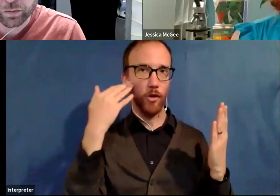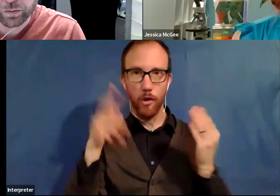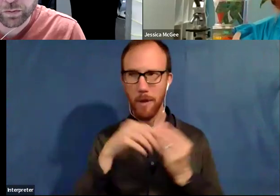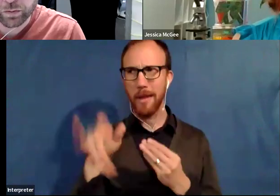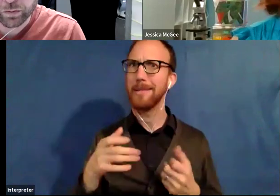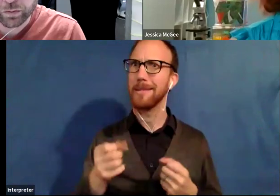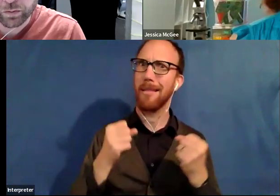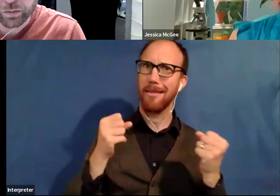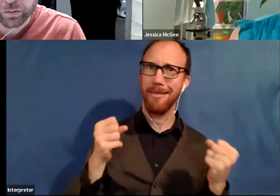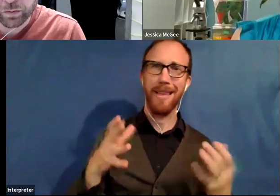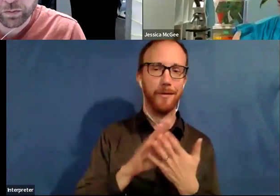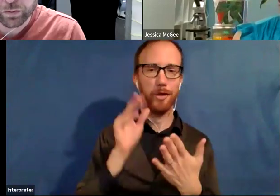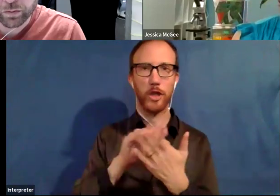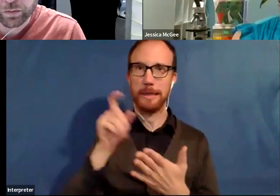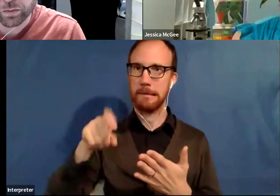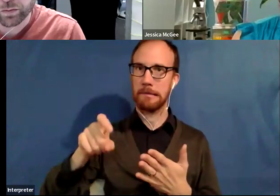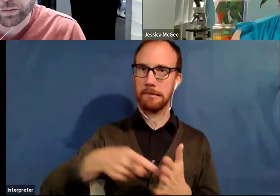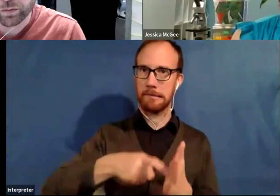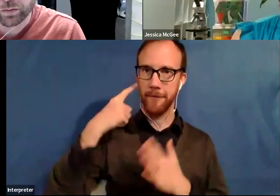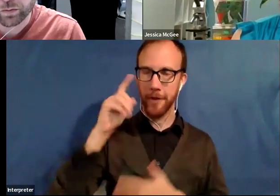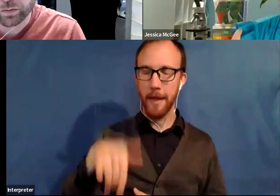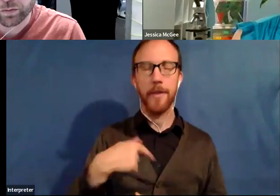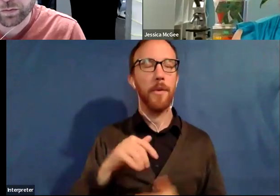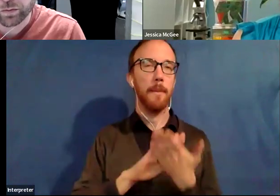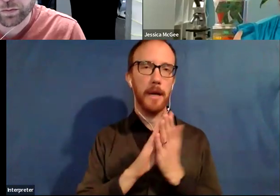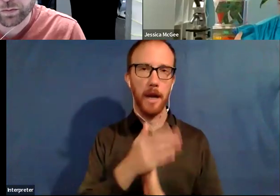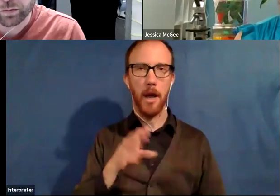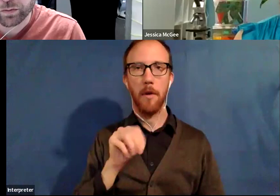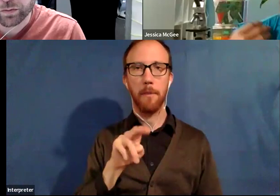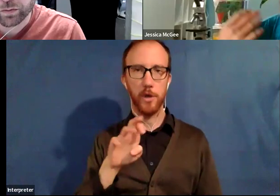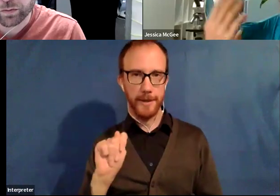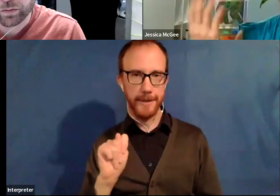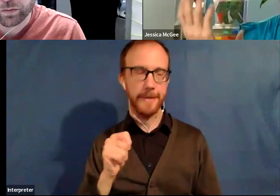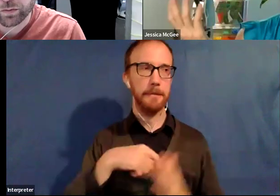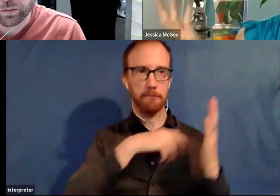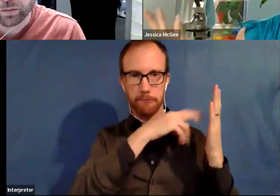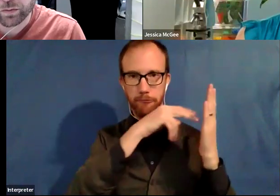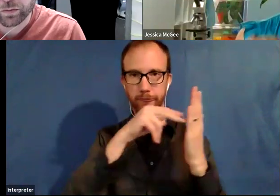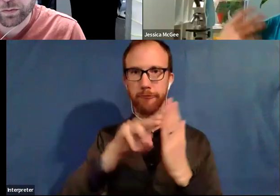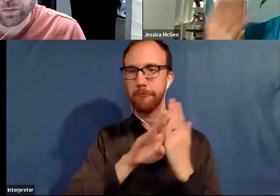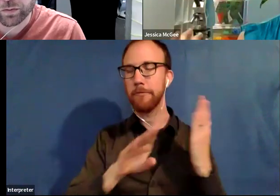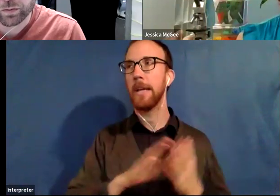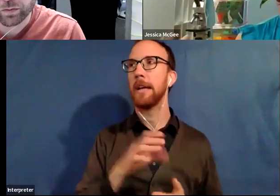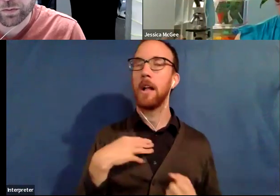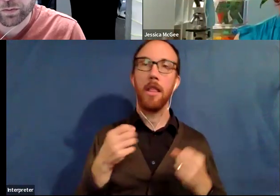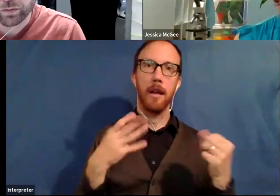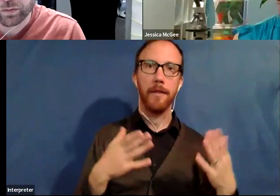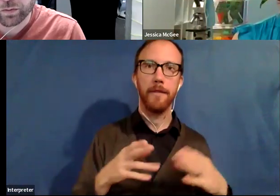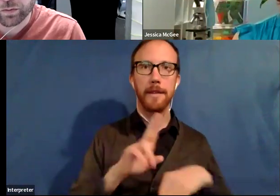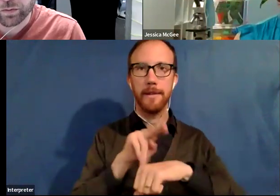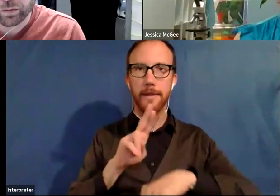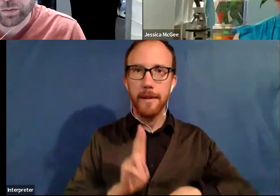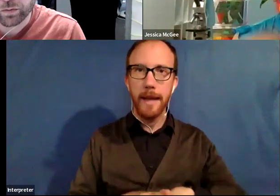there. So I ended up becoming a muralist and I did a lot of, um, nature inspired